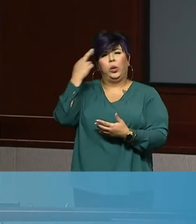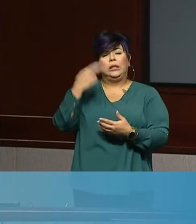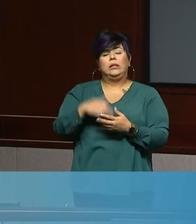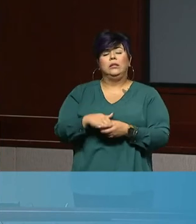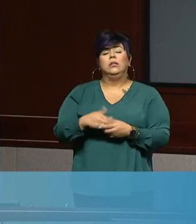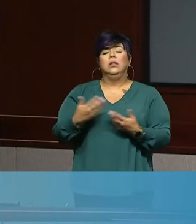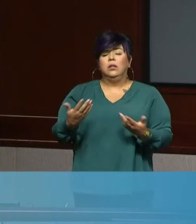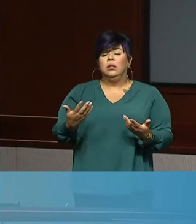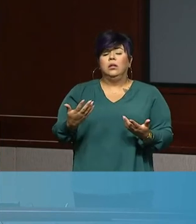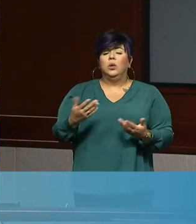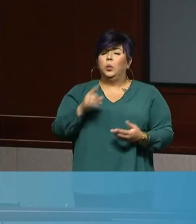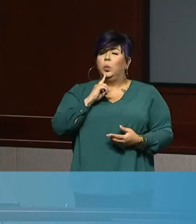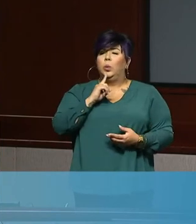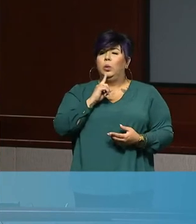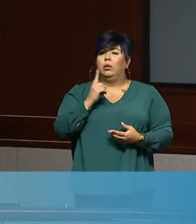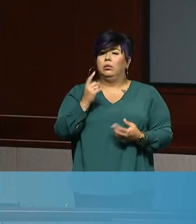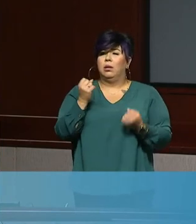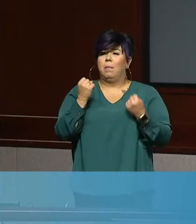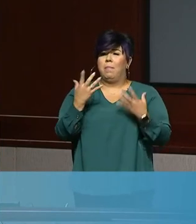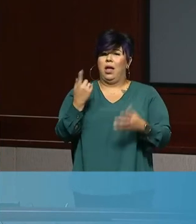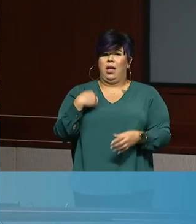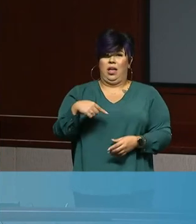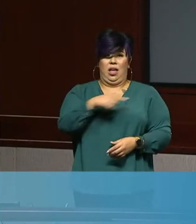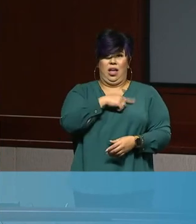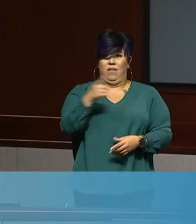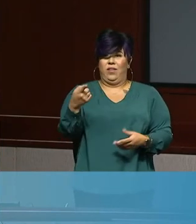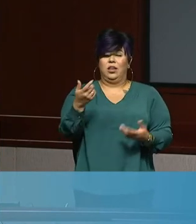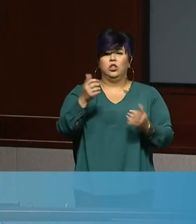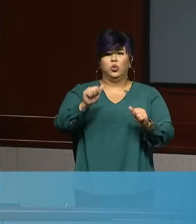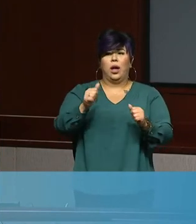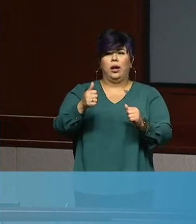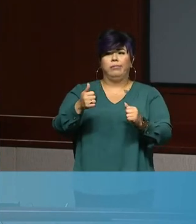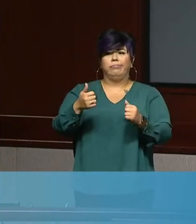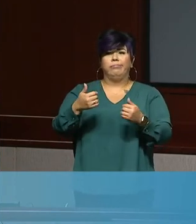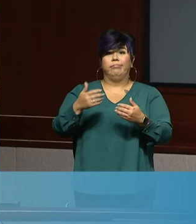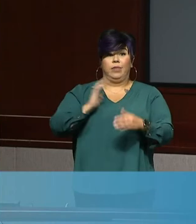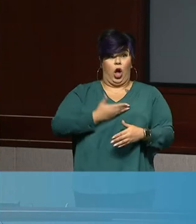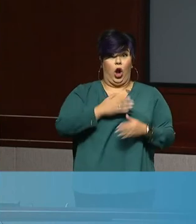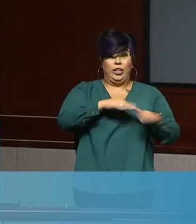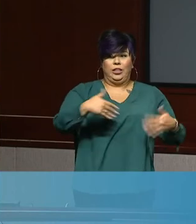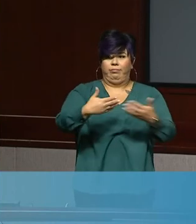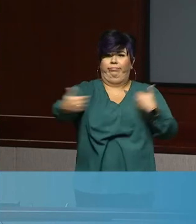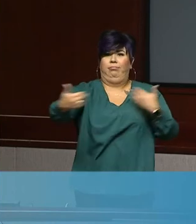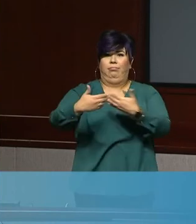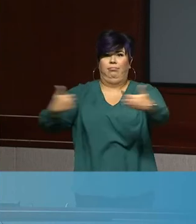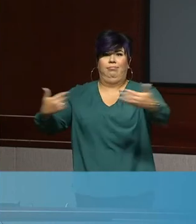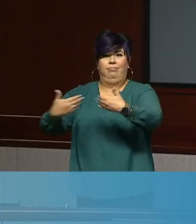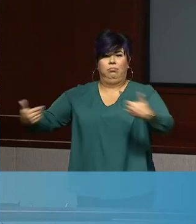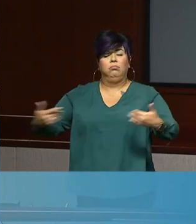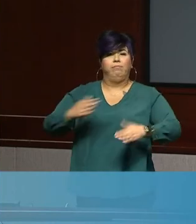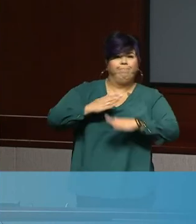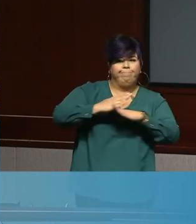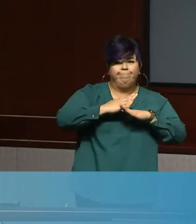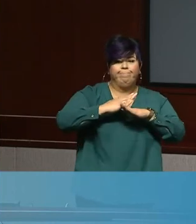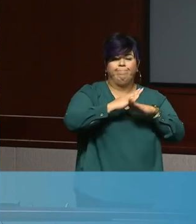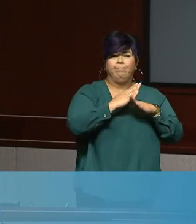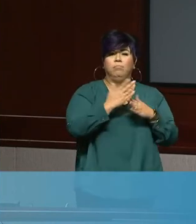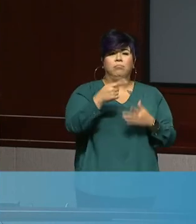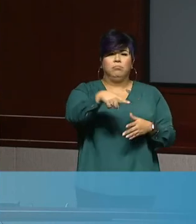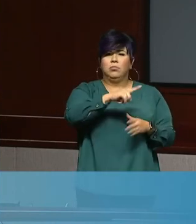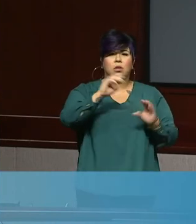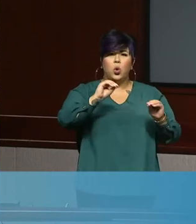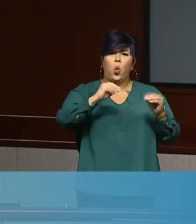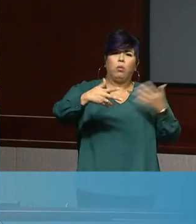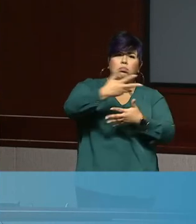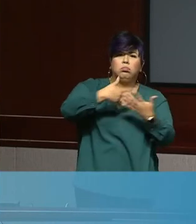standpoint during this time, I think a lot of us have worked really hard to keep our children separated from others. Um, for the majority of this time, they haven't been in school